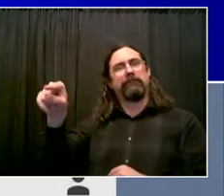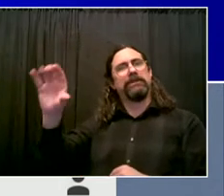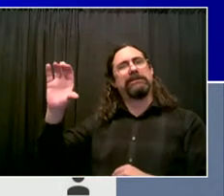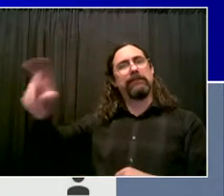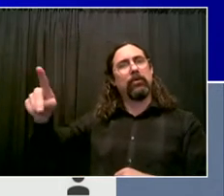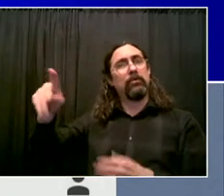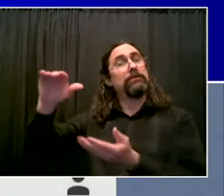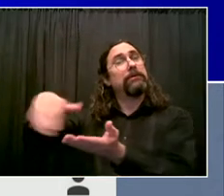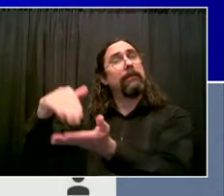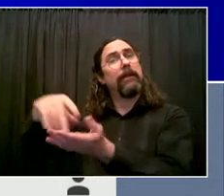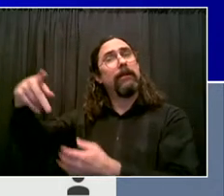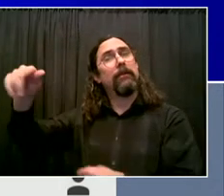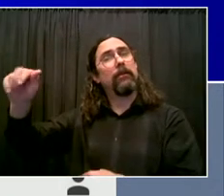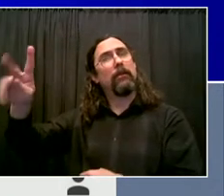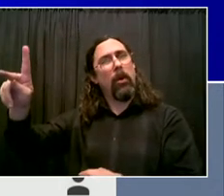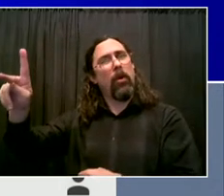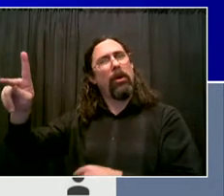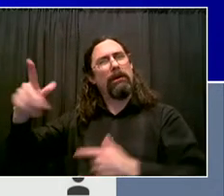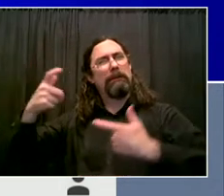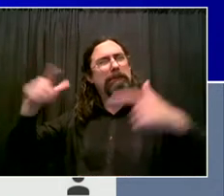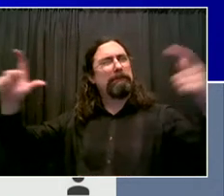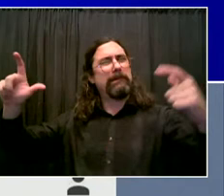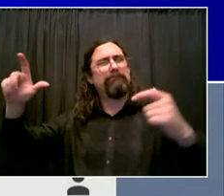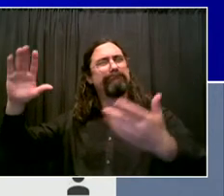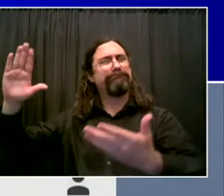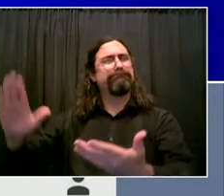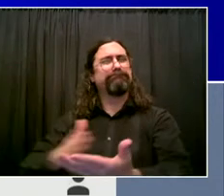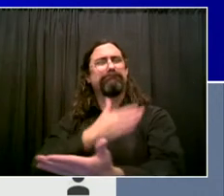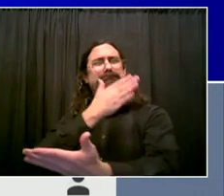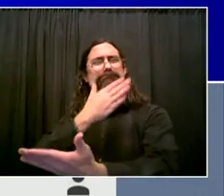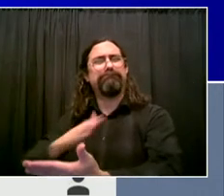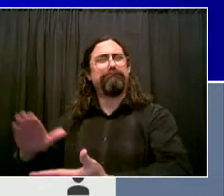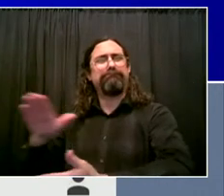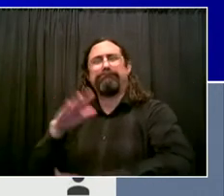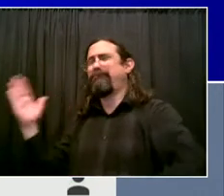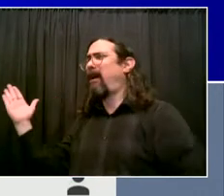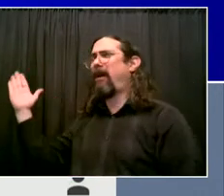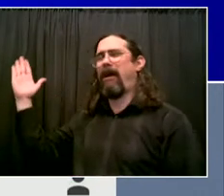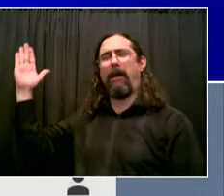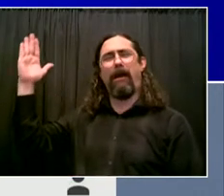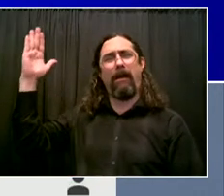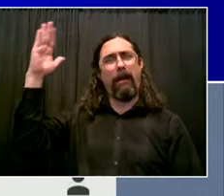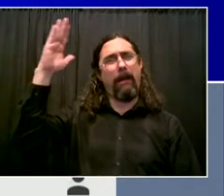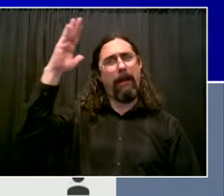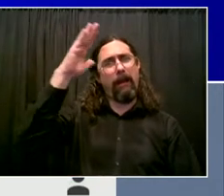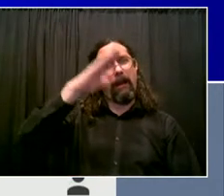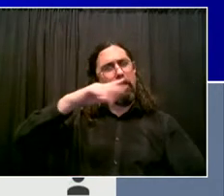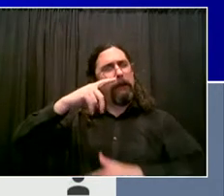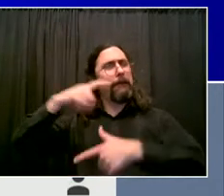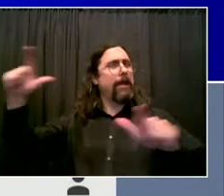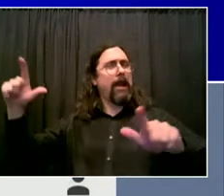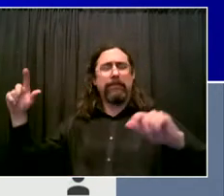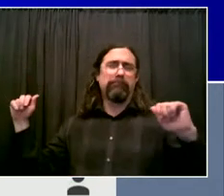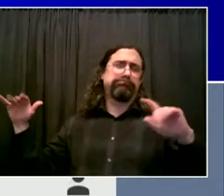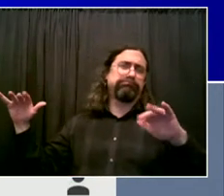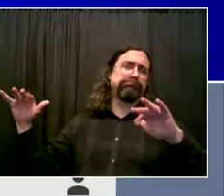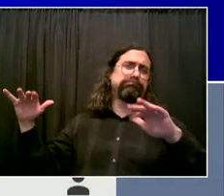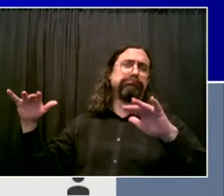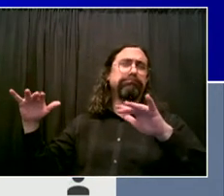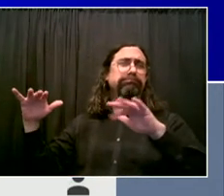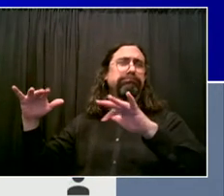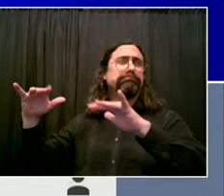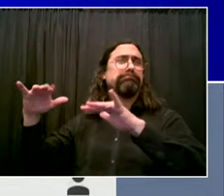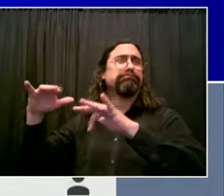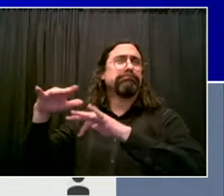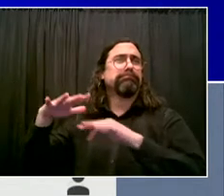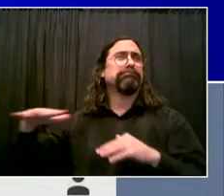summer of New York City, the comeback, and it will emphatically make the point there is no stopping New York. It's going to be a great lineup.